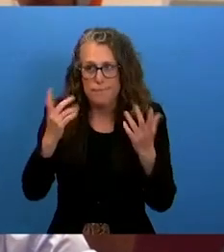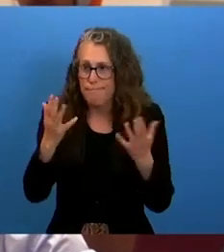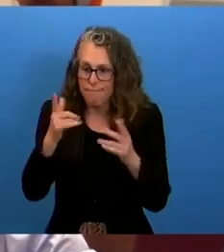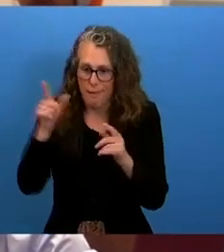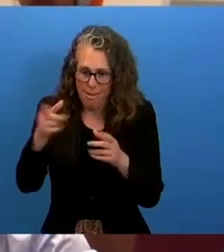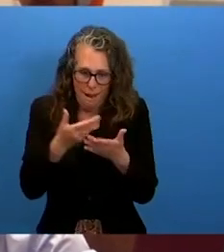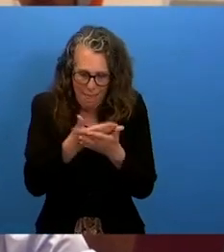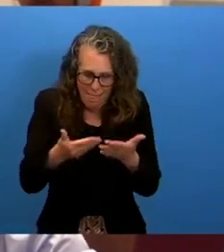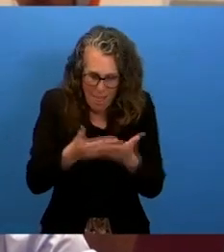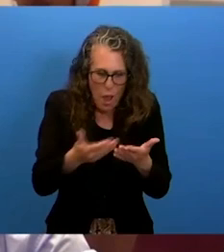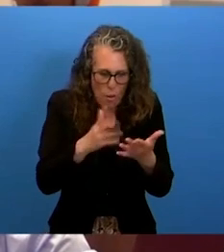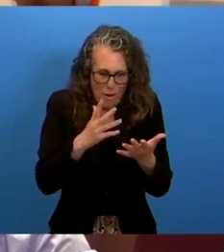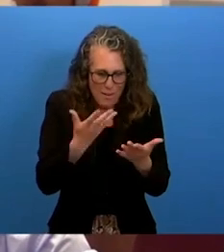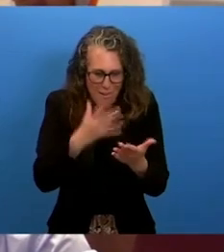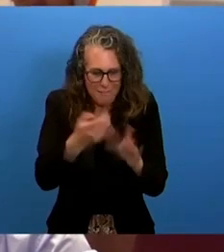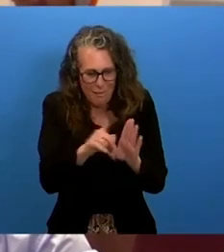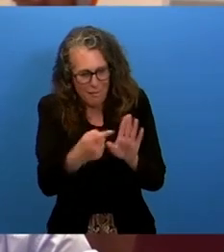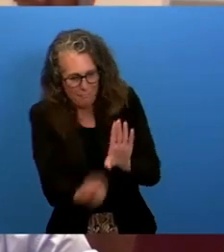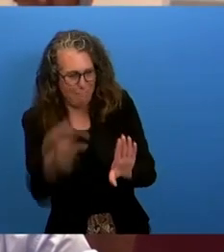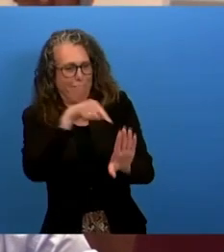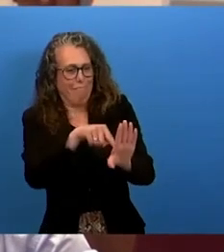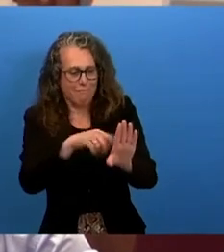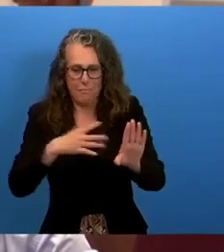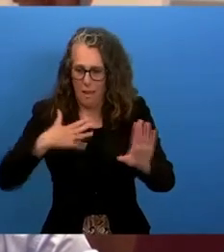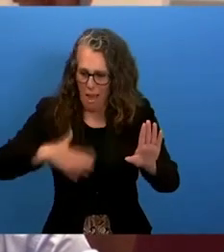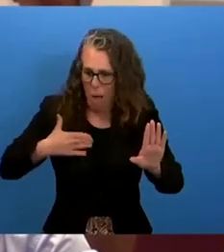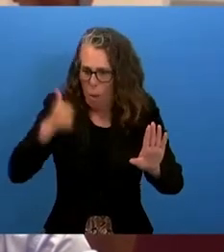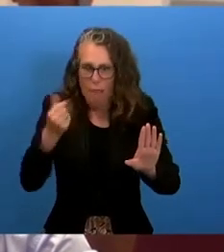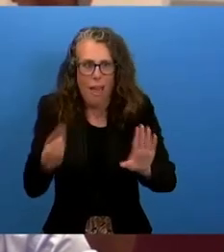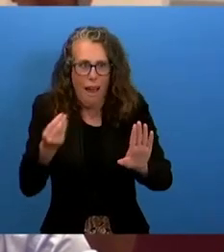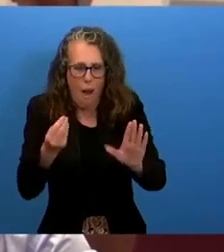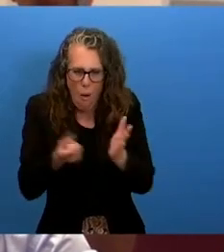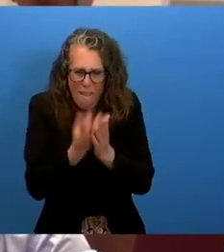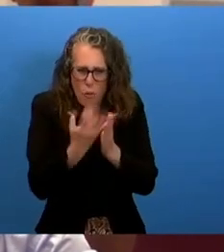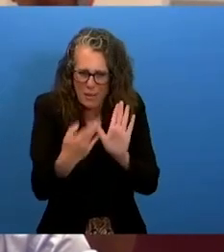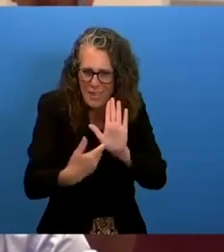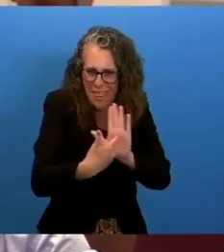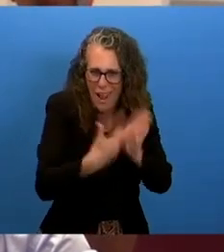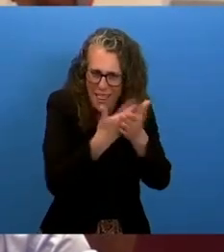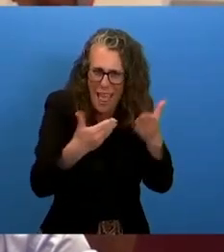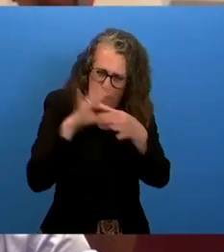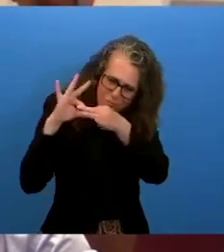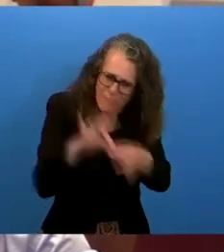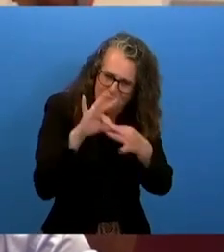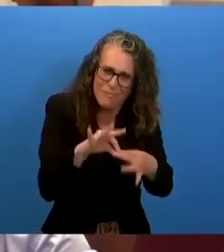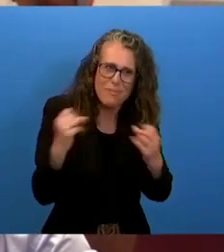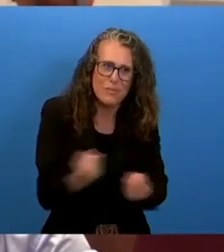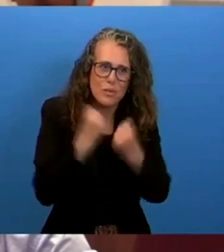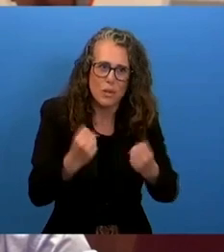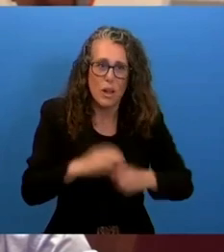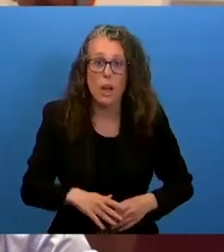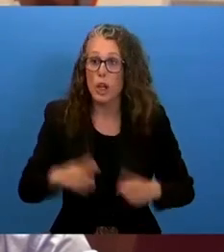-being. As we know, humanity will not subsist if